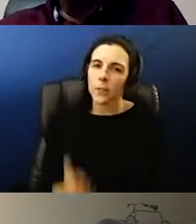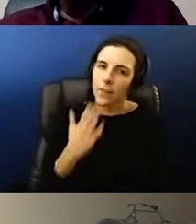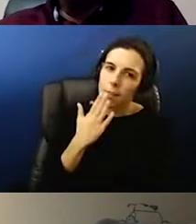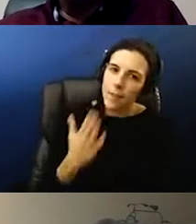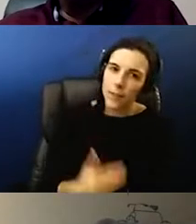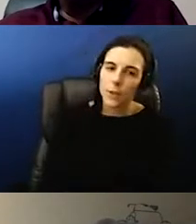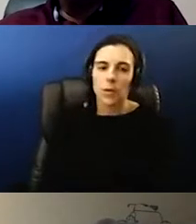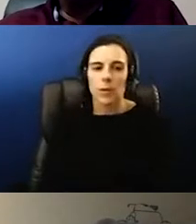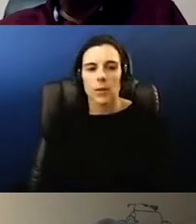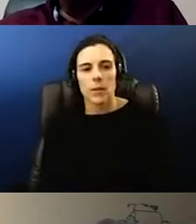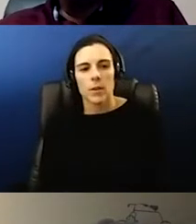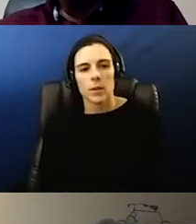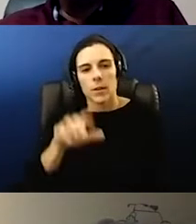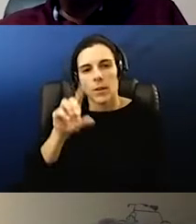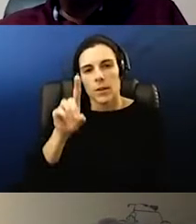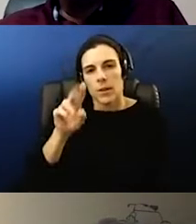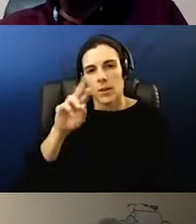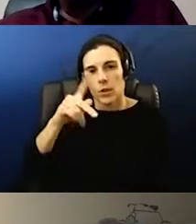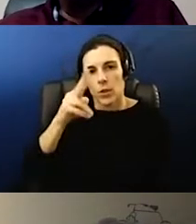presley you get the last word